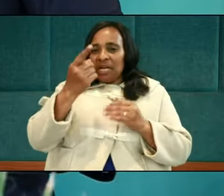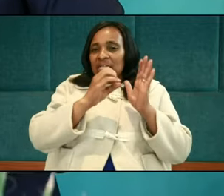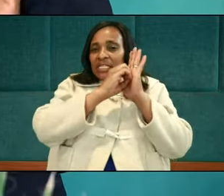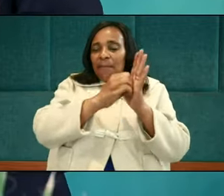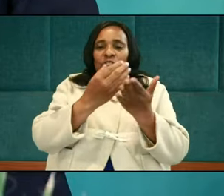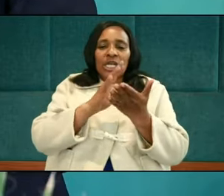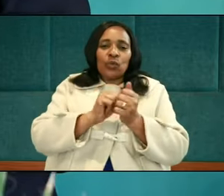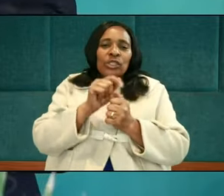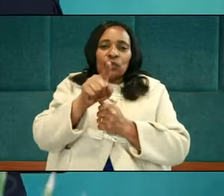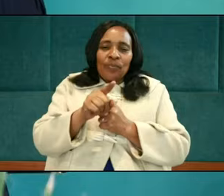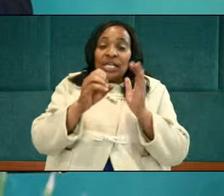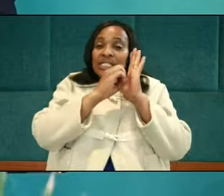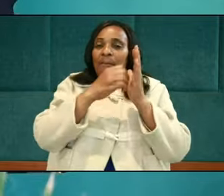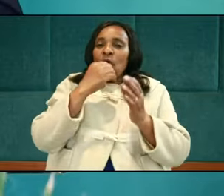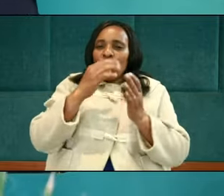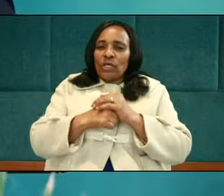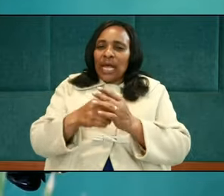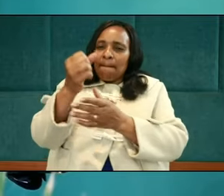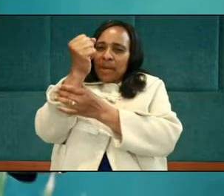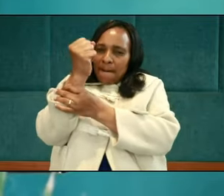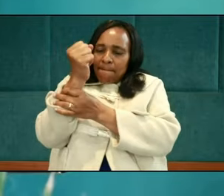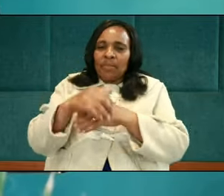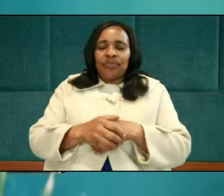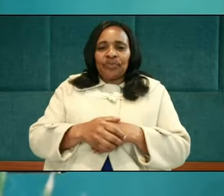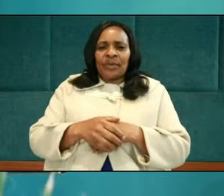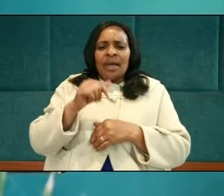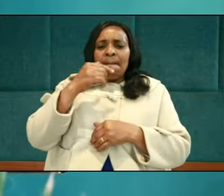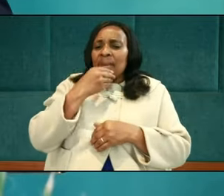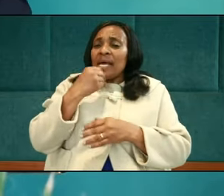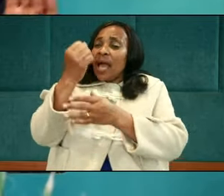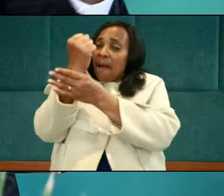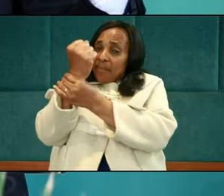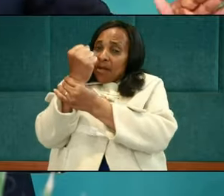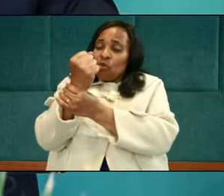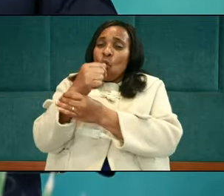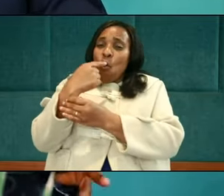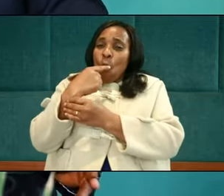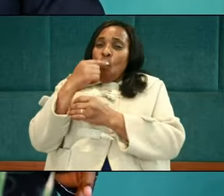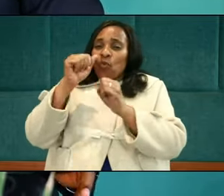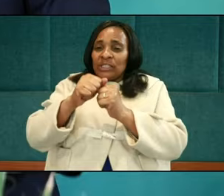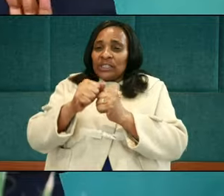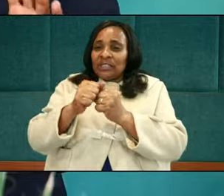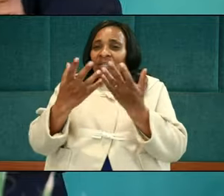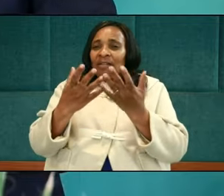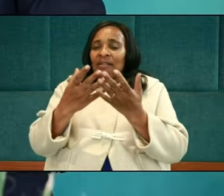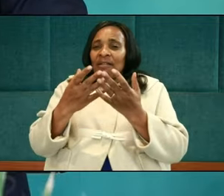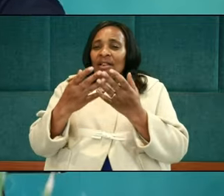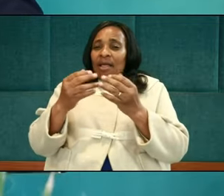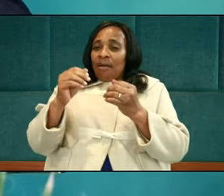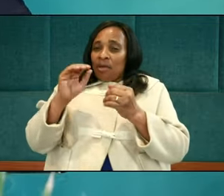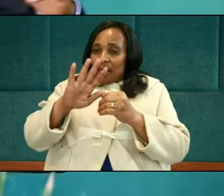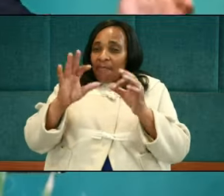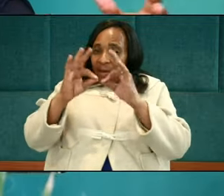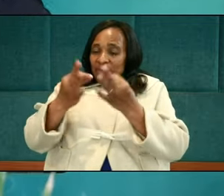will share with you is the example of Abraham. Abraham and his relative Lot. Remember, these